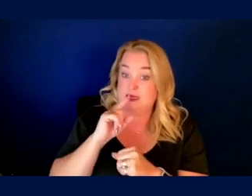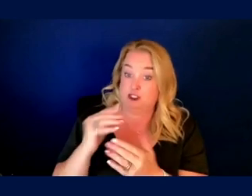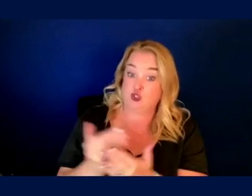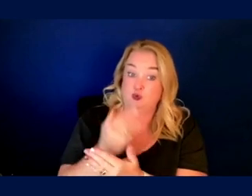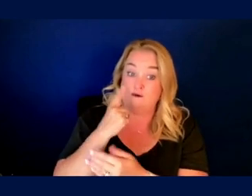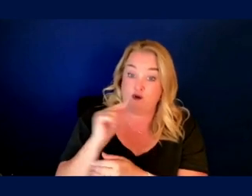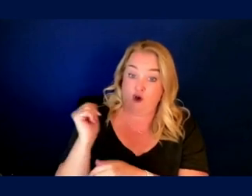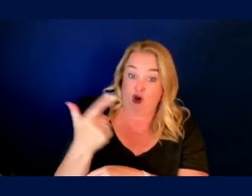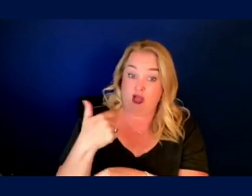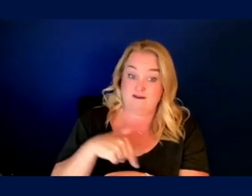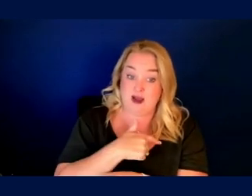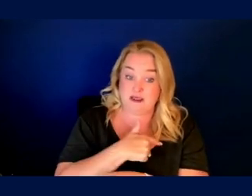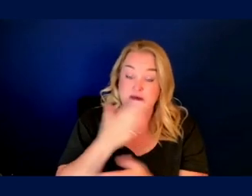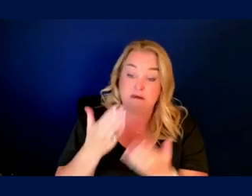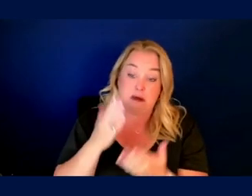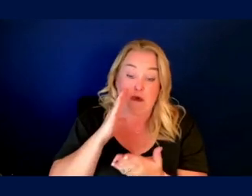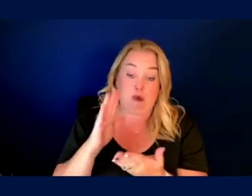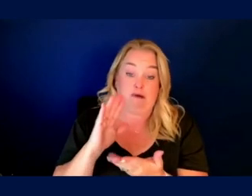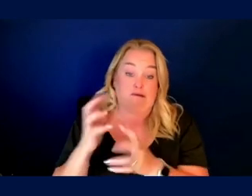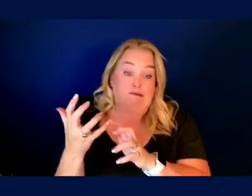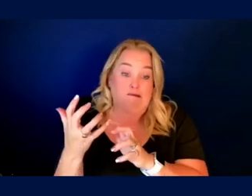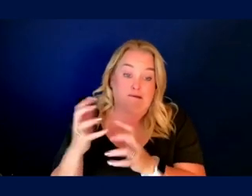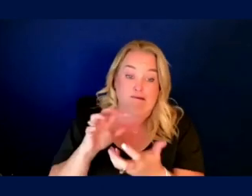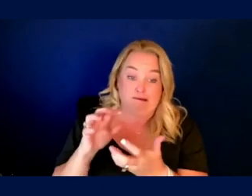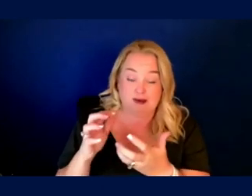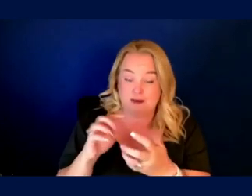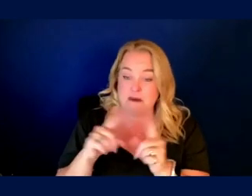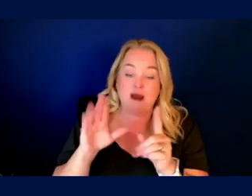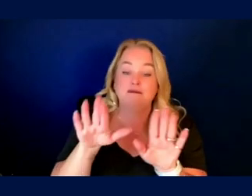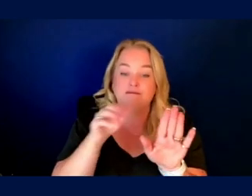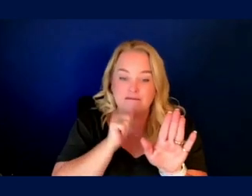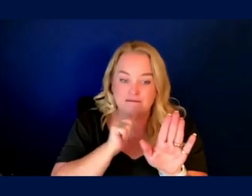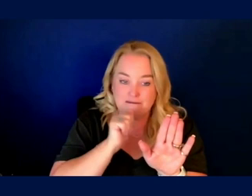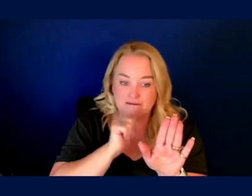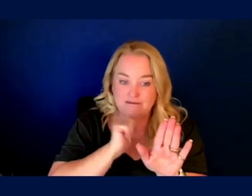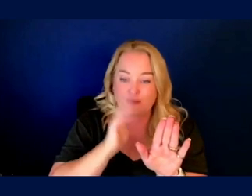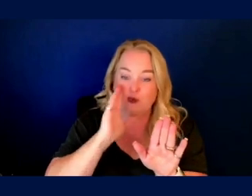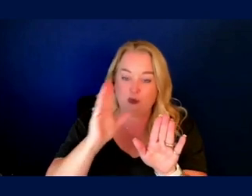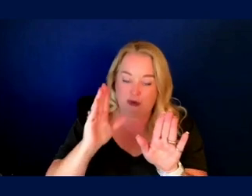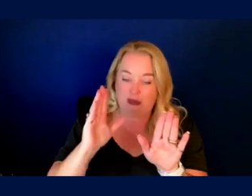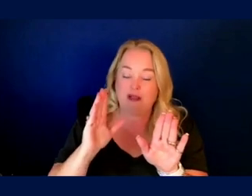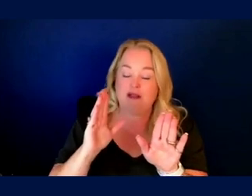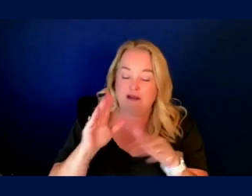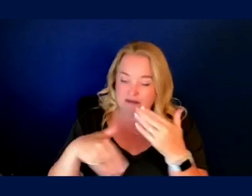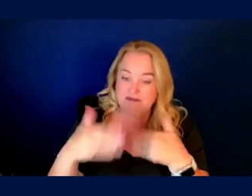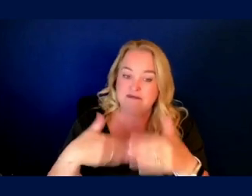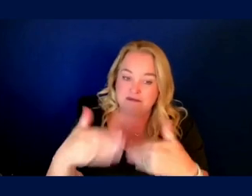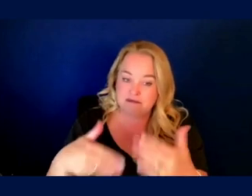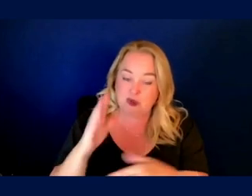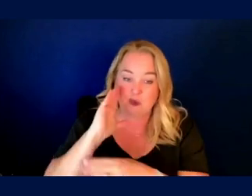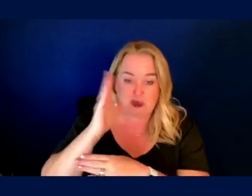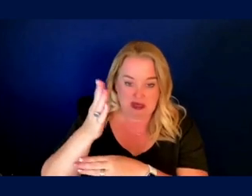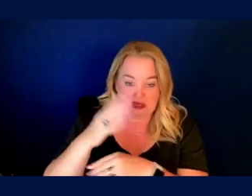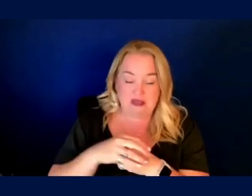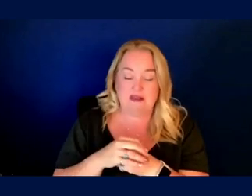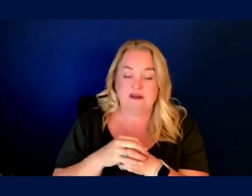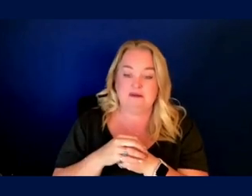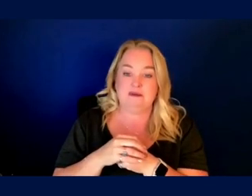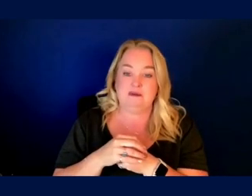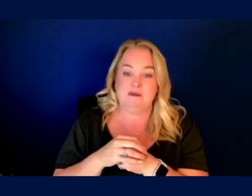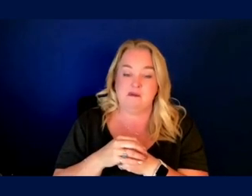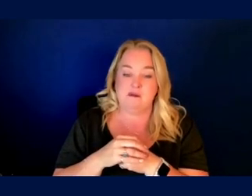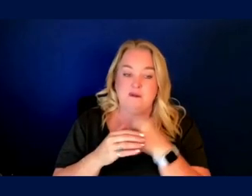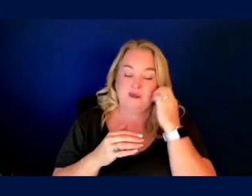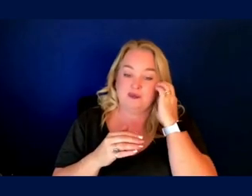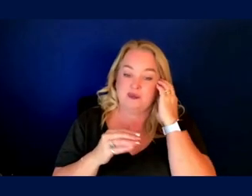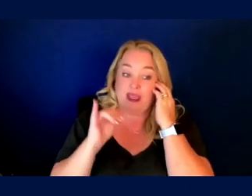all of us. Things may go wrong while we're doing this. If so, bear with us. We'll get things back in order and get back online as soon as